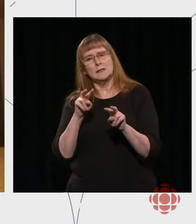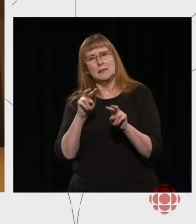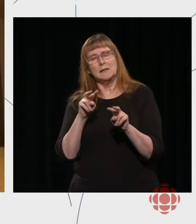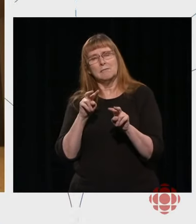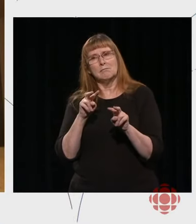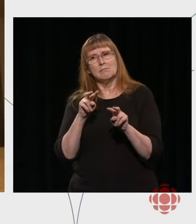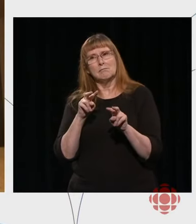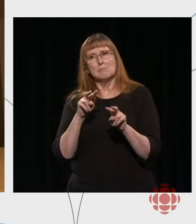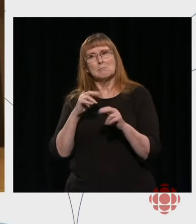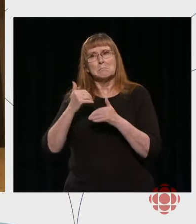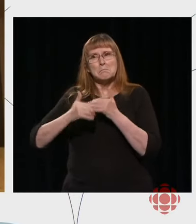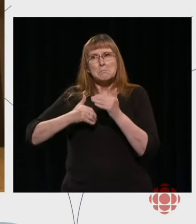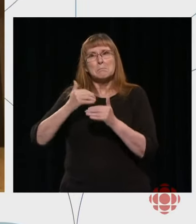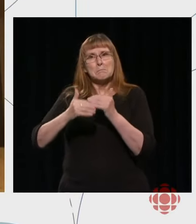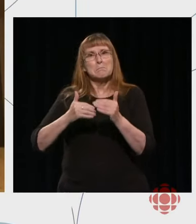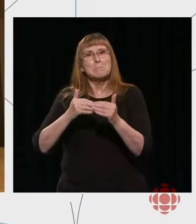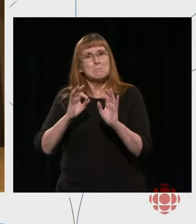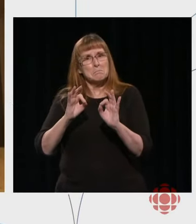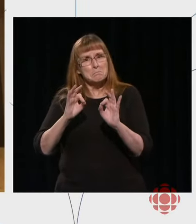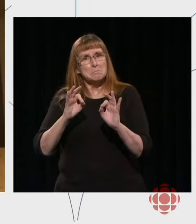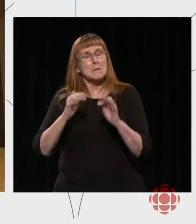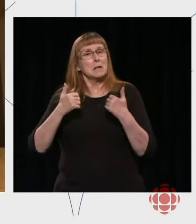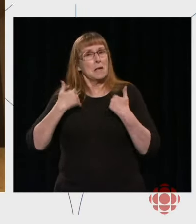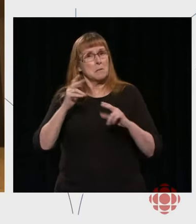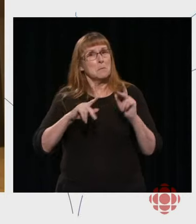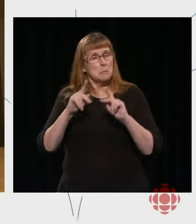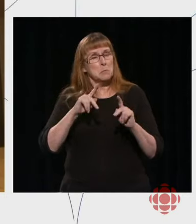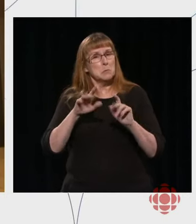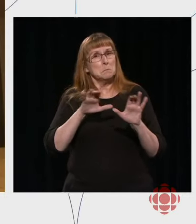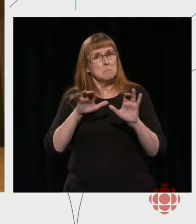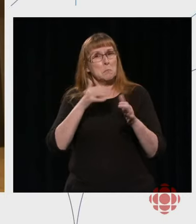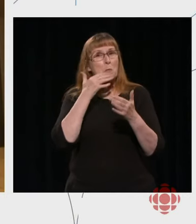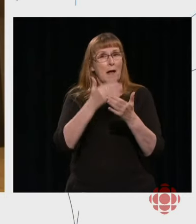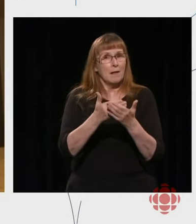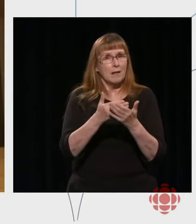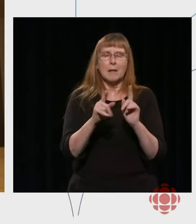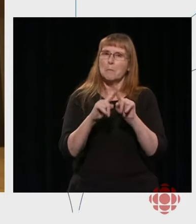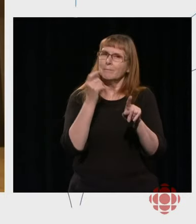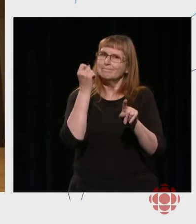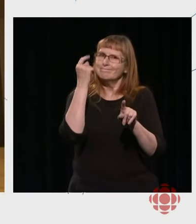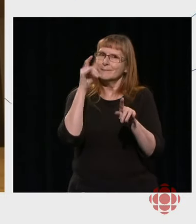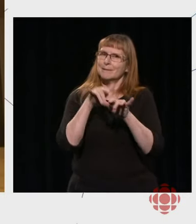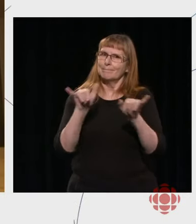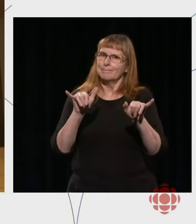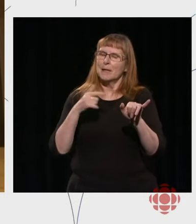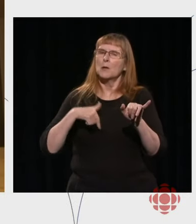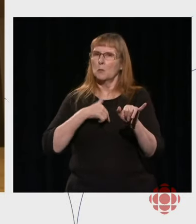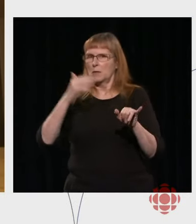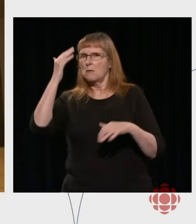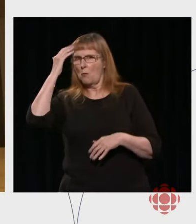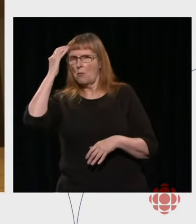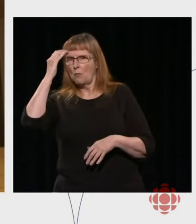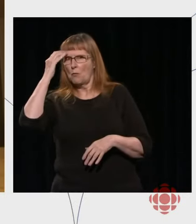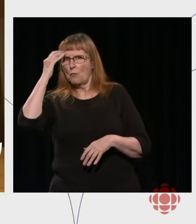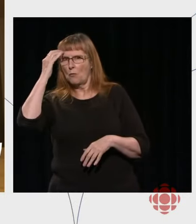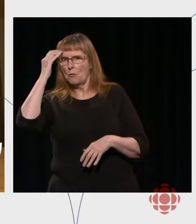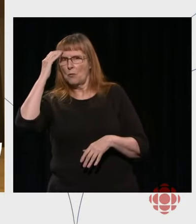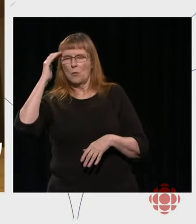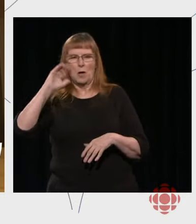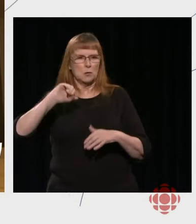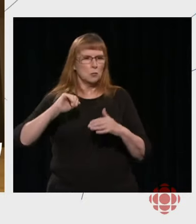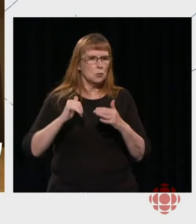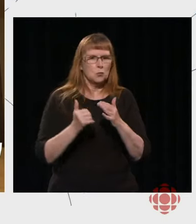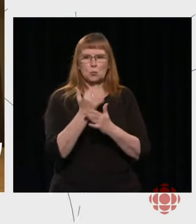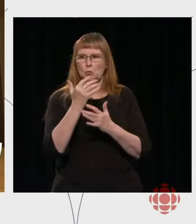and things are going really well for young people. But at the same time, we know that there are new audiences